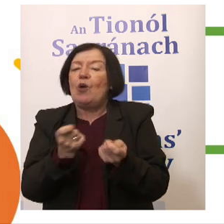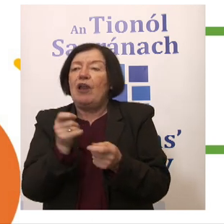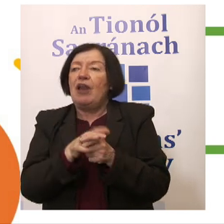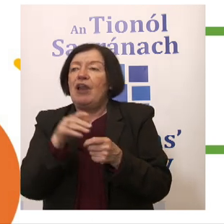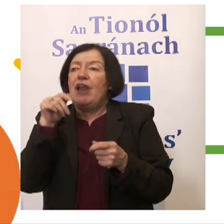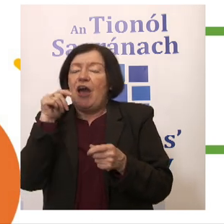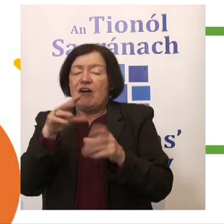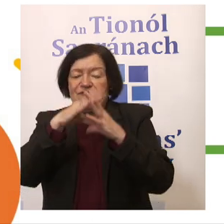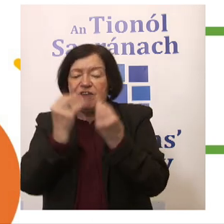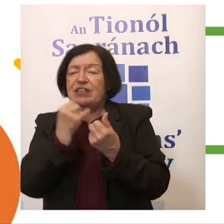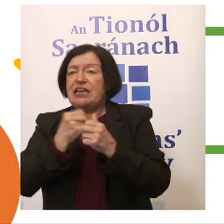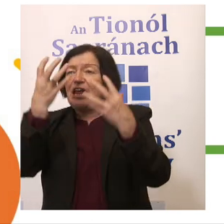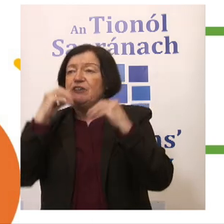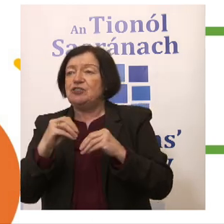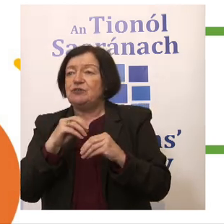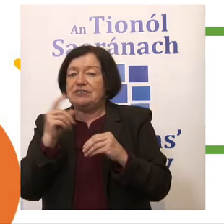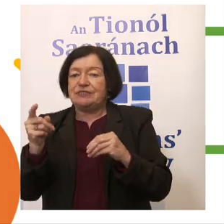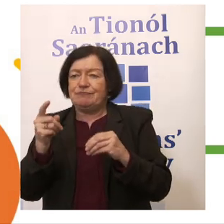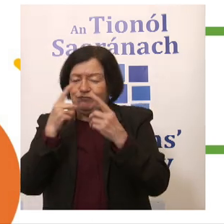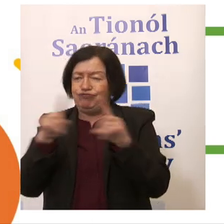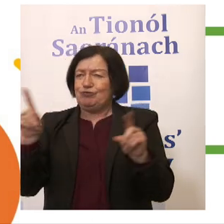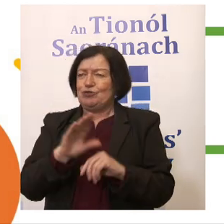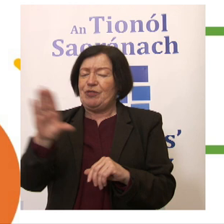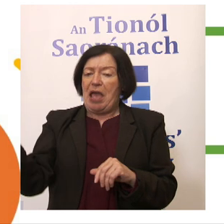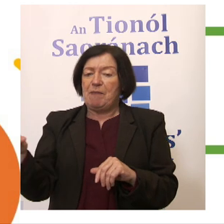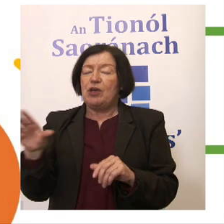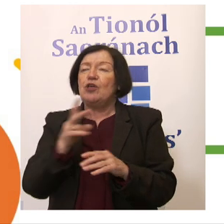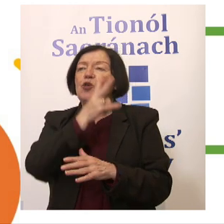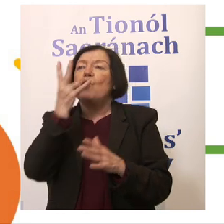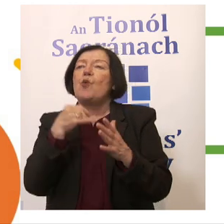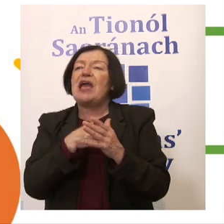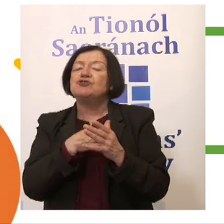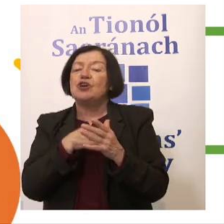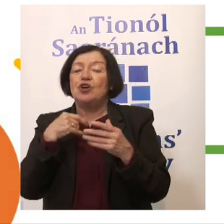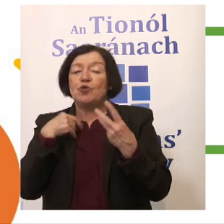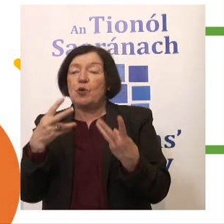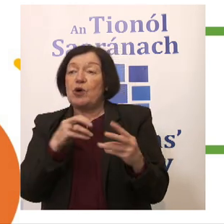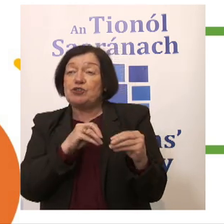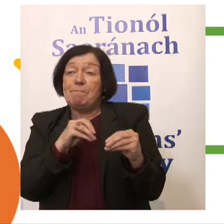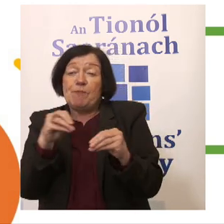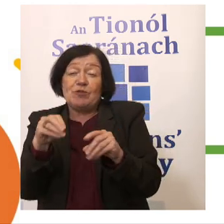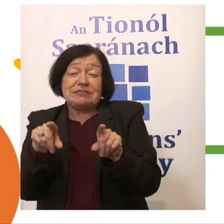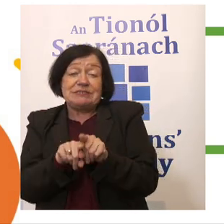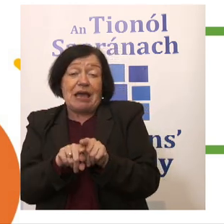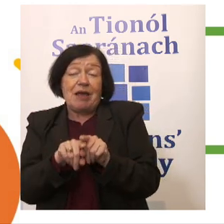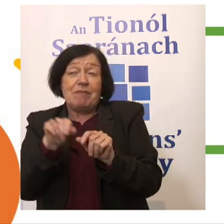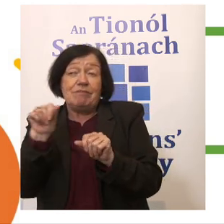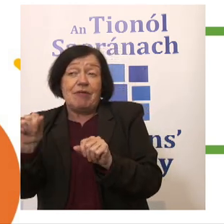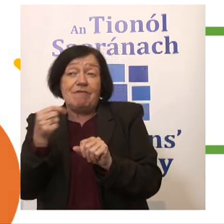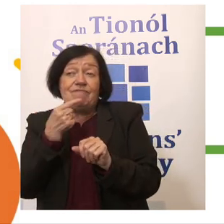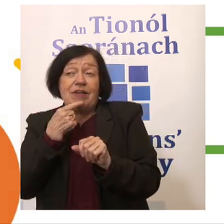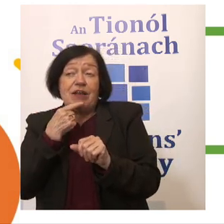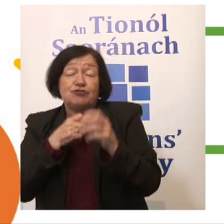minutiae of education is completely alien to them. So the question is, do we want to move towards that type of structure?